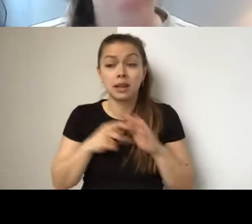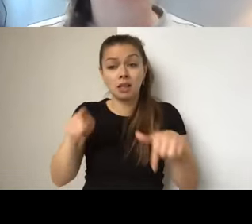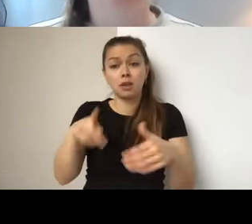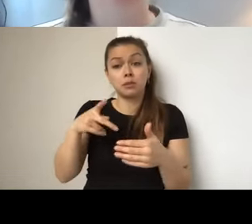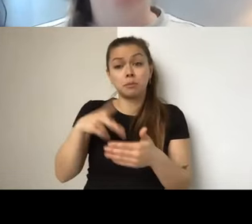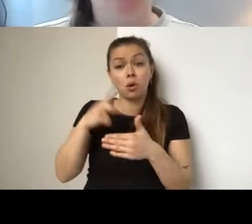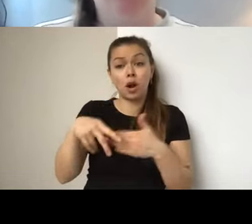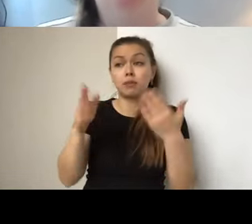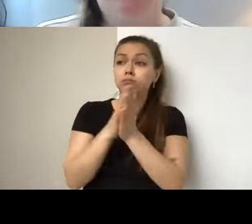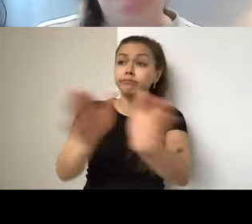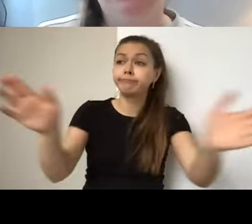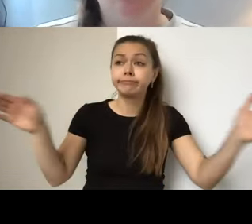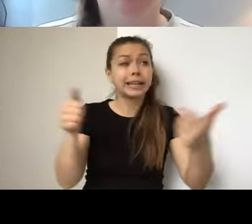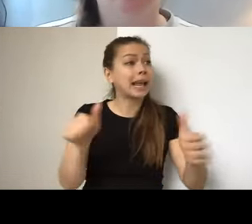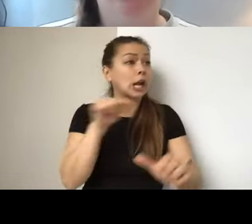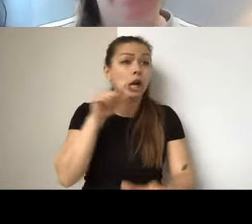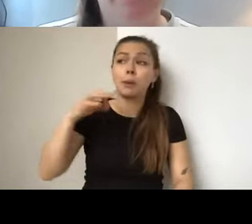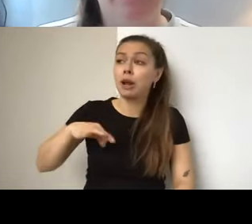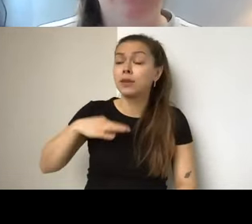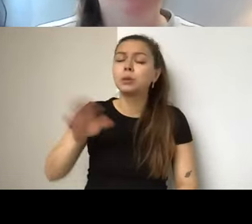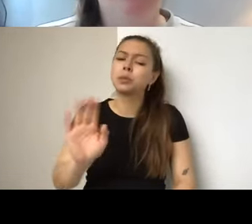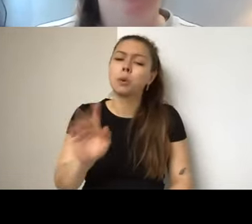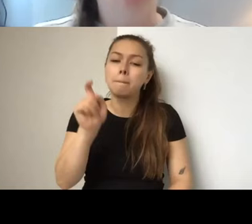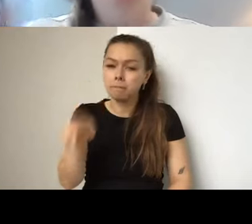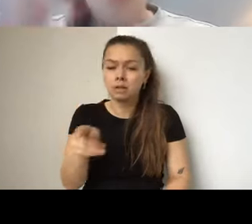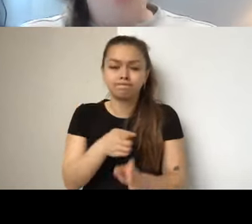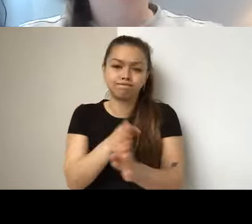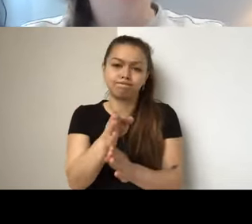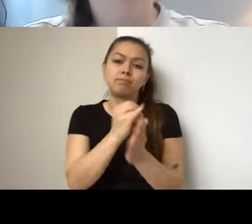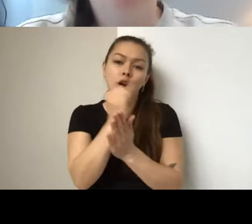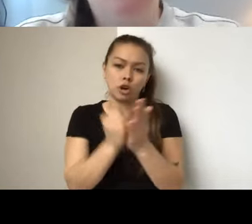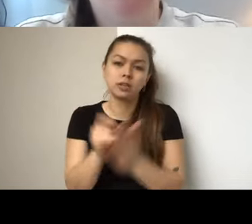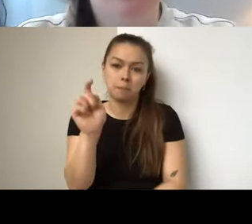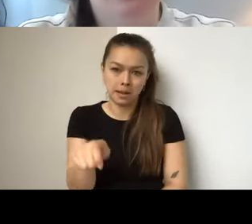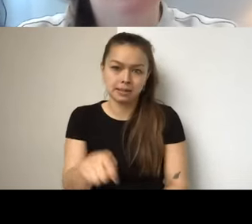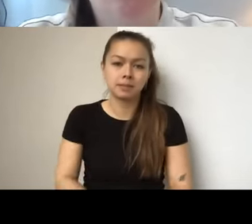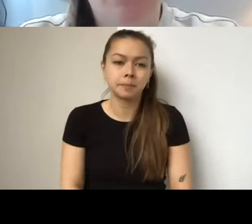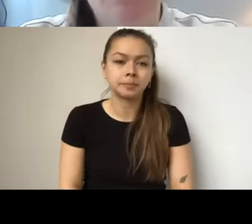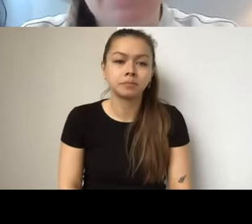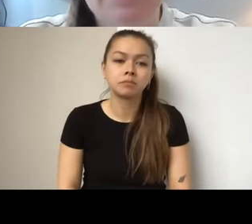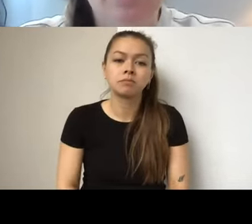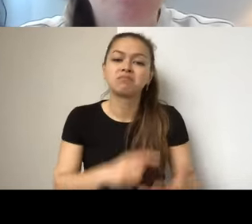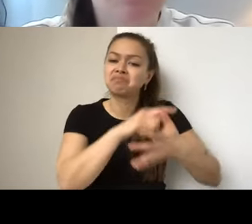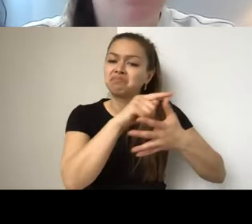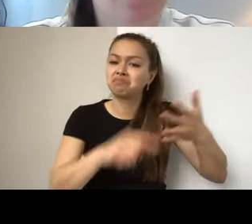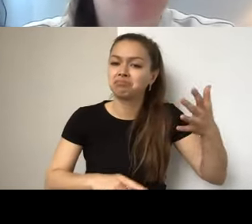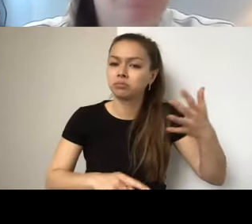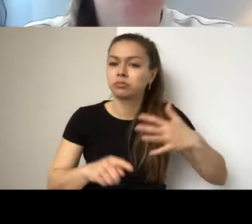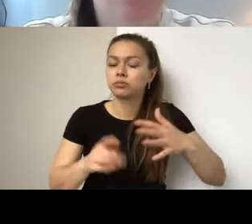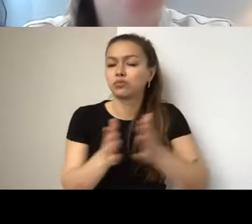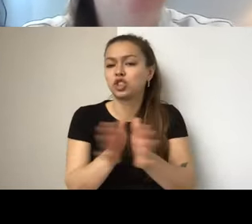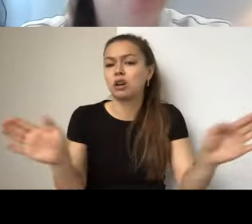-profit. You need to be an arts organization or collective. Here's just a general list of grant writing tips.